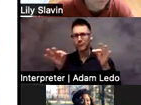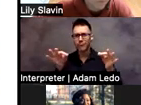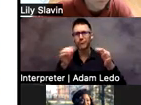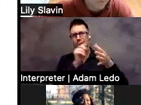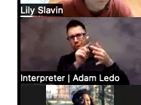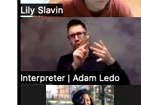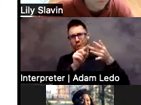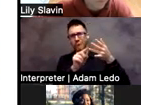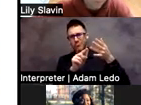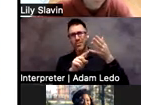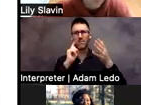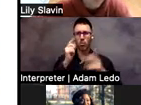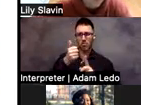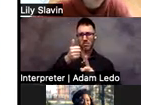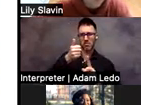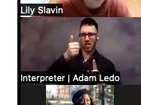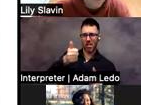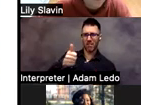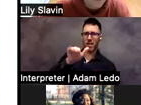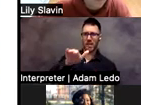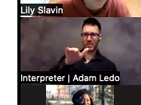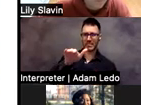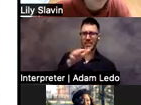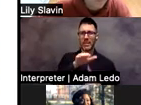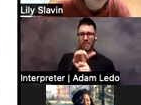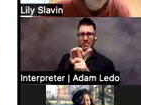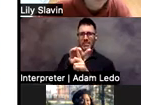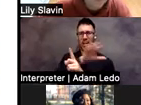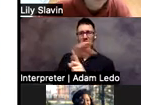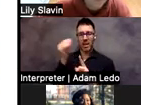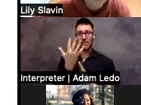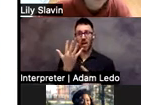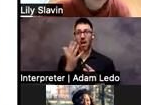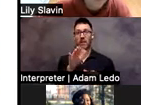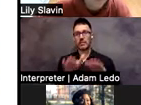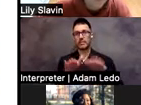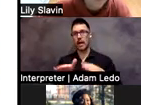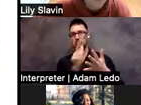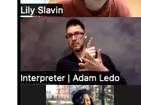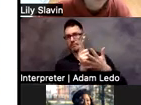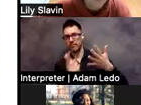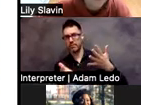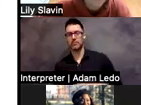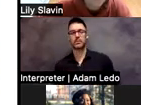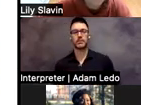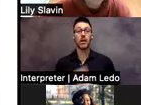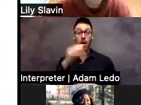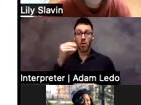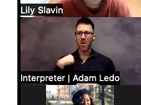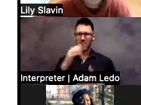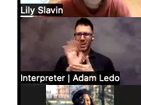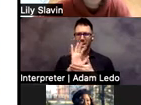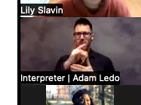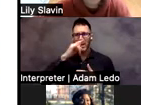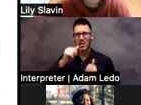-advocacy and the five steps to self-advocacy. And we also have a video of kids with visual impairments talking